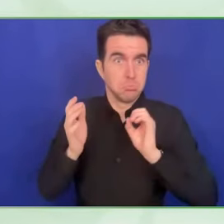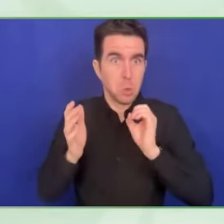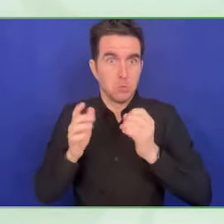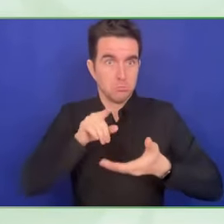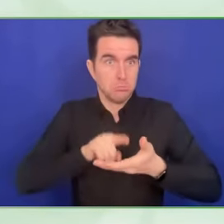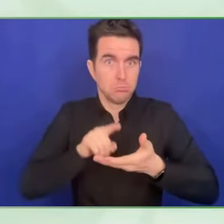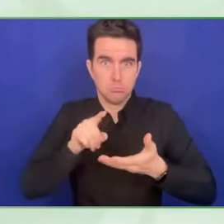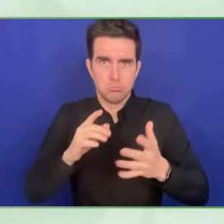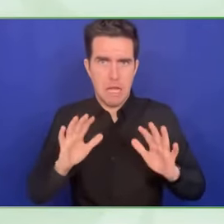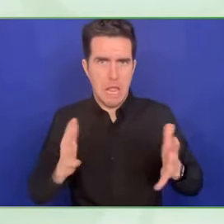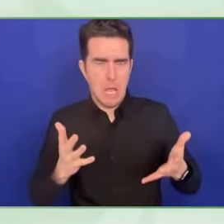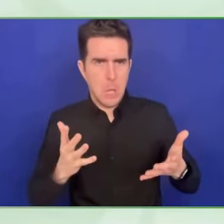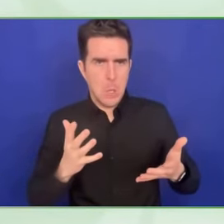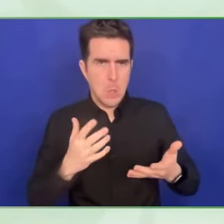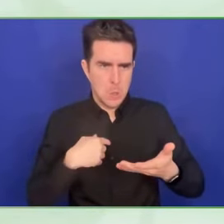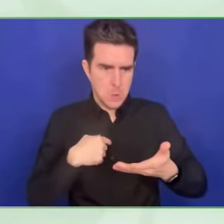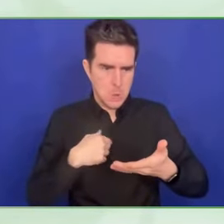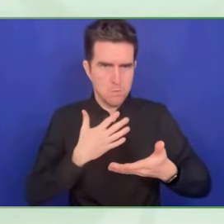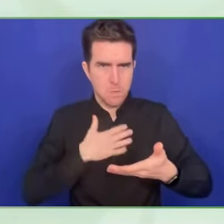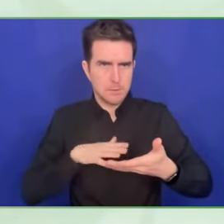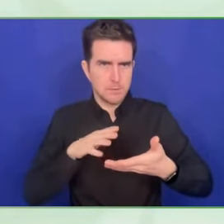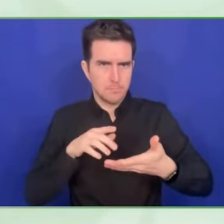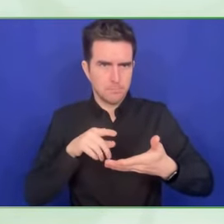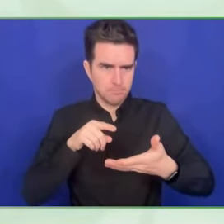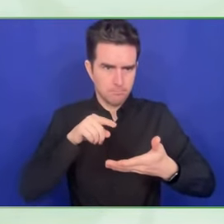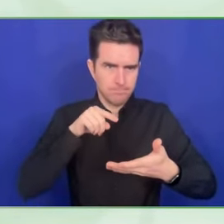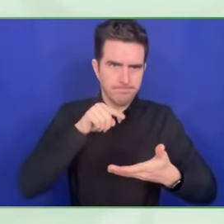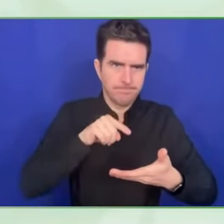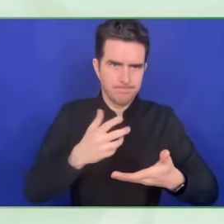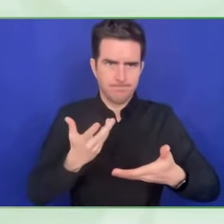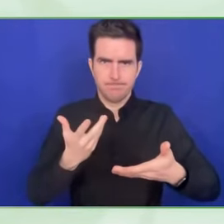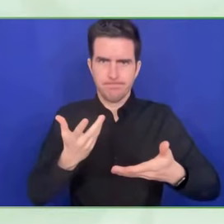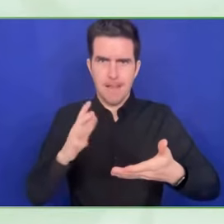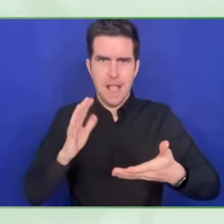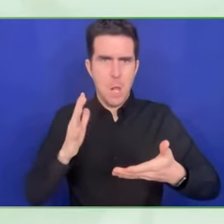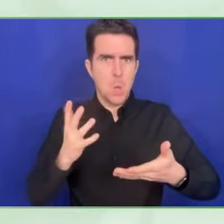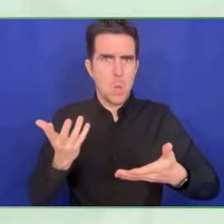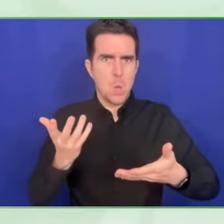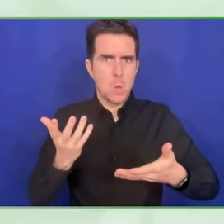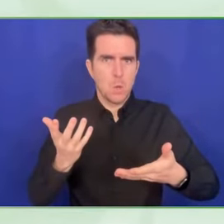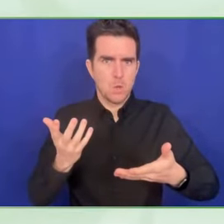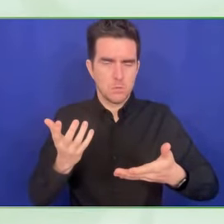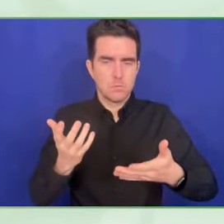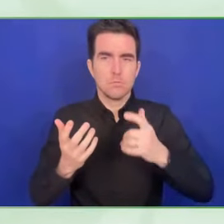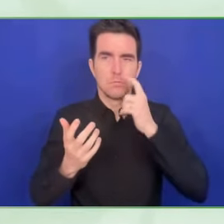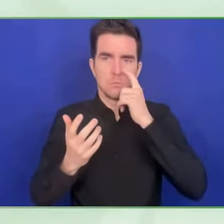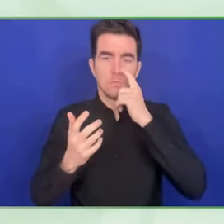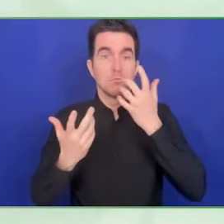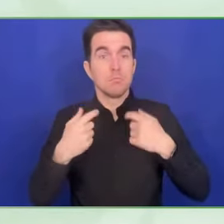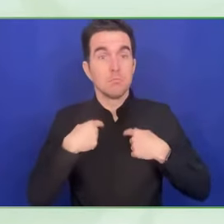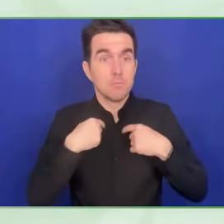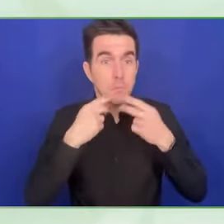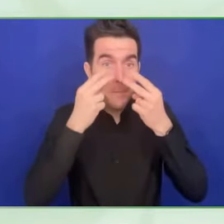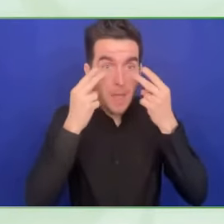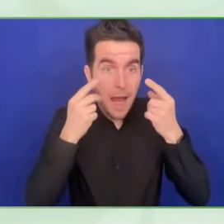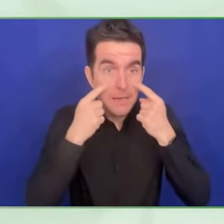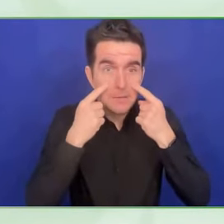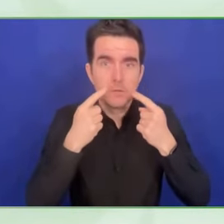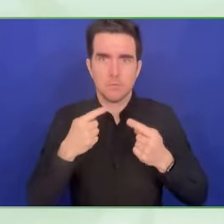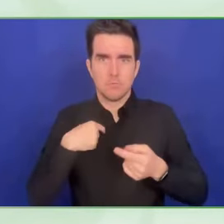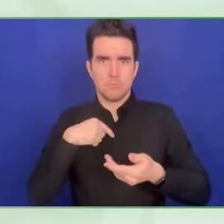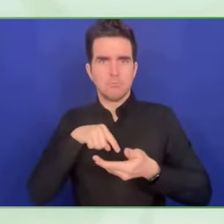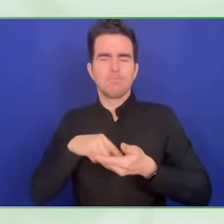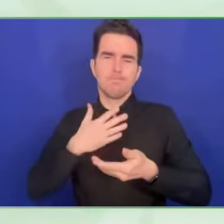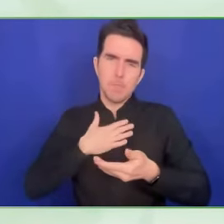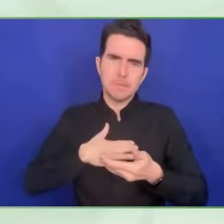captured. So I have to choose the correct image that, for example, in which appear a car. But I cannot see the image.